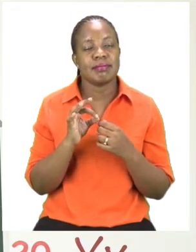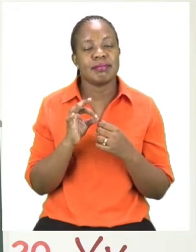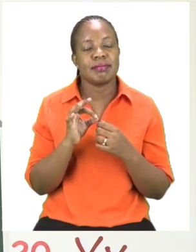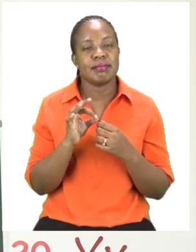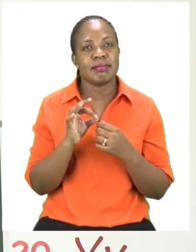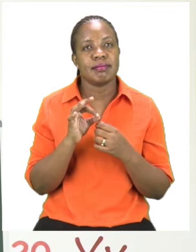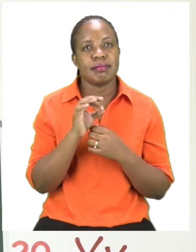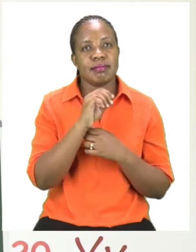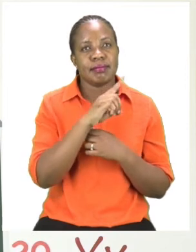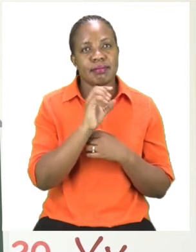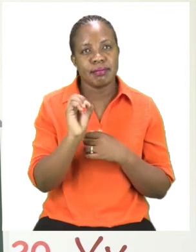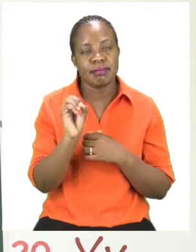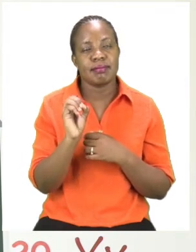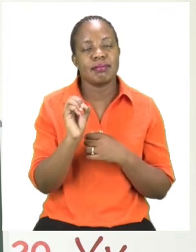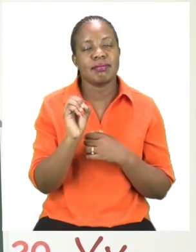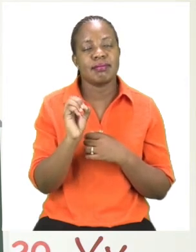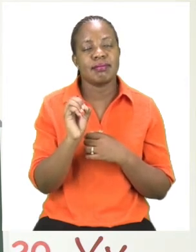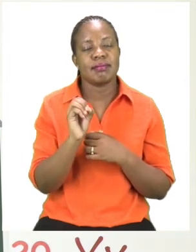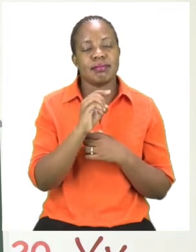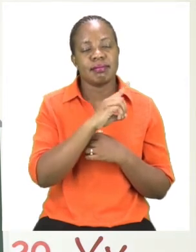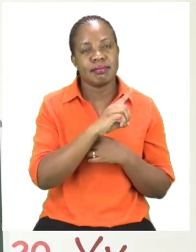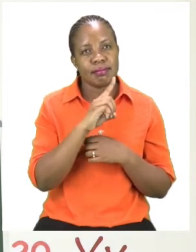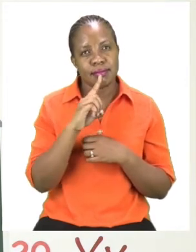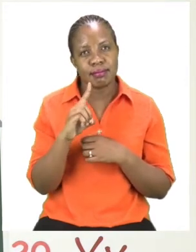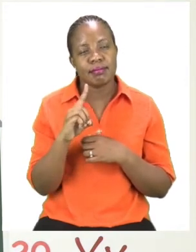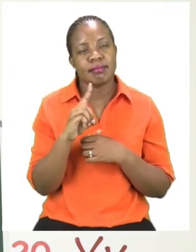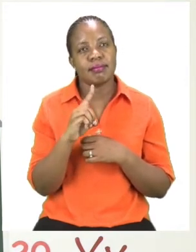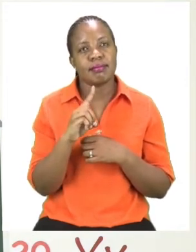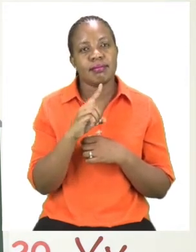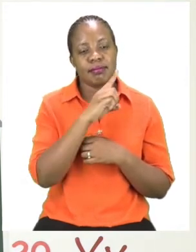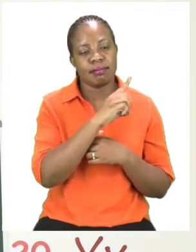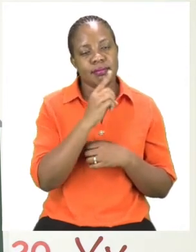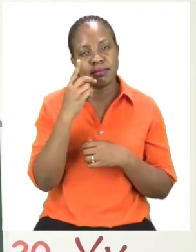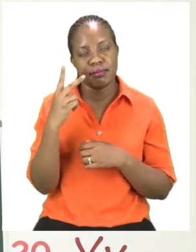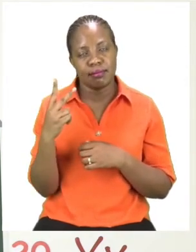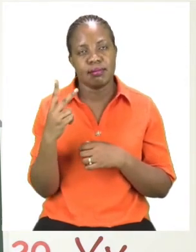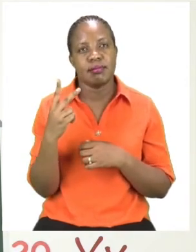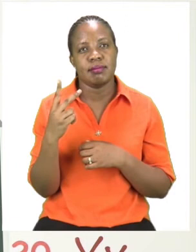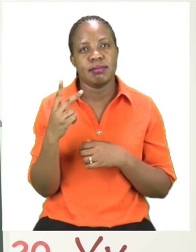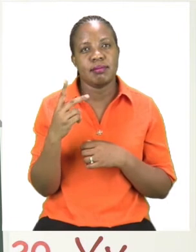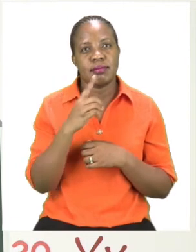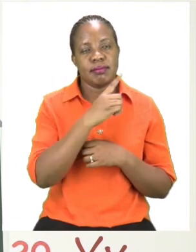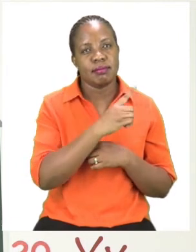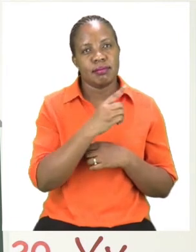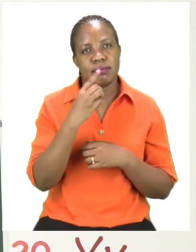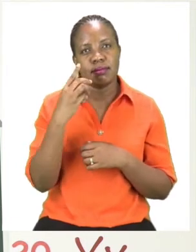10, 11, 12, 13,